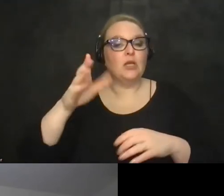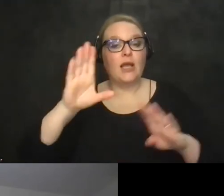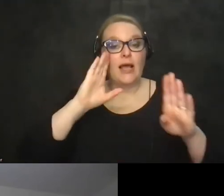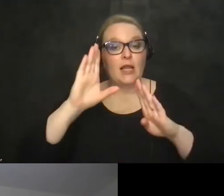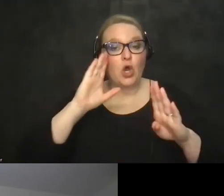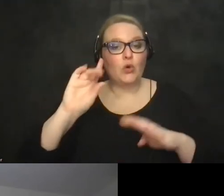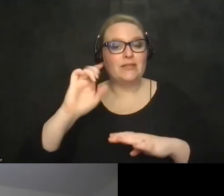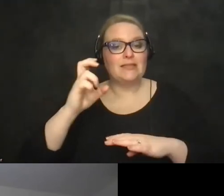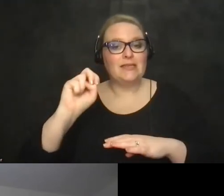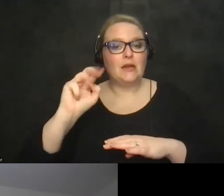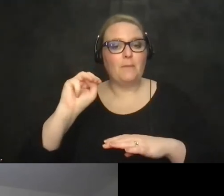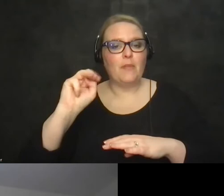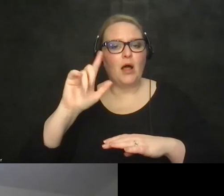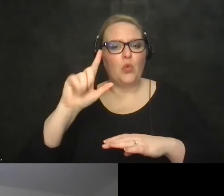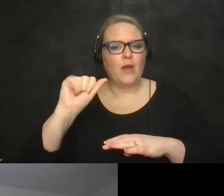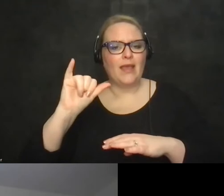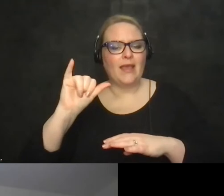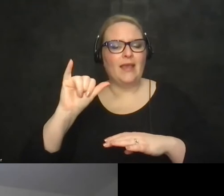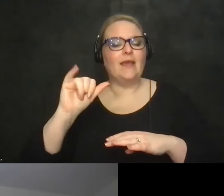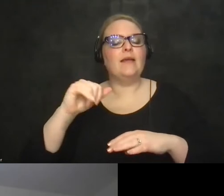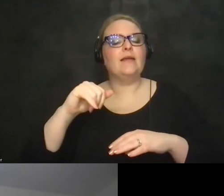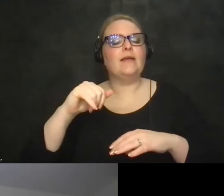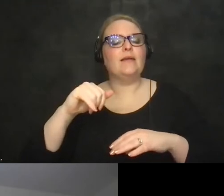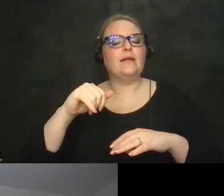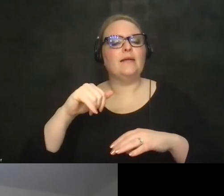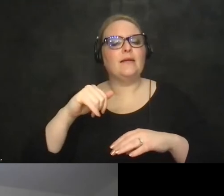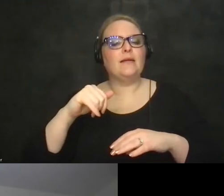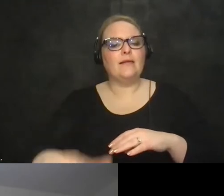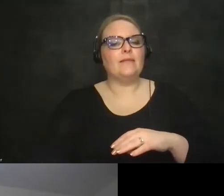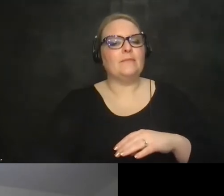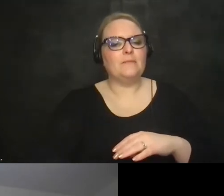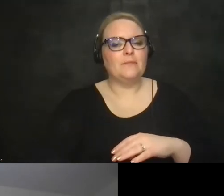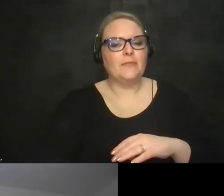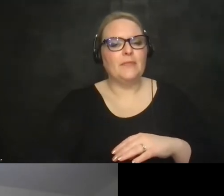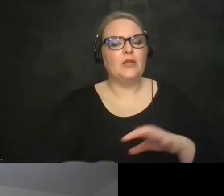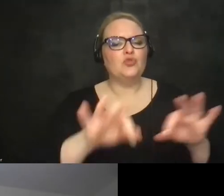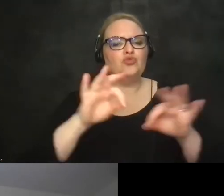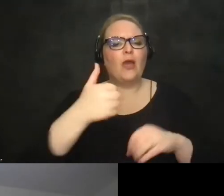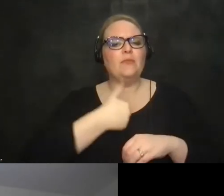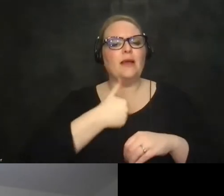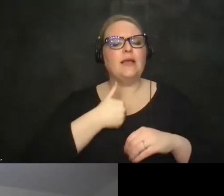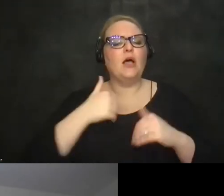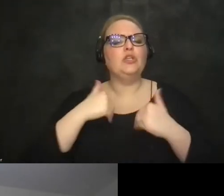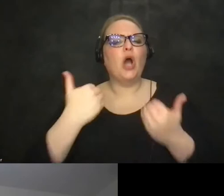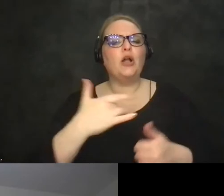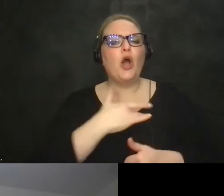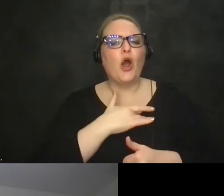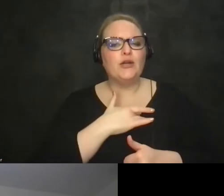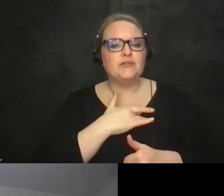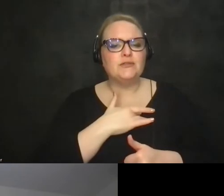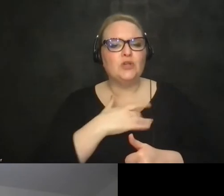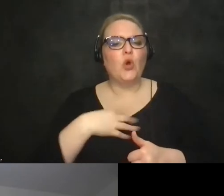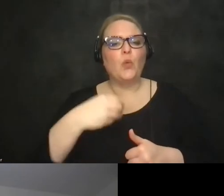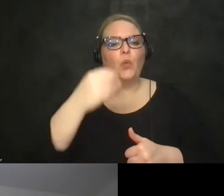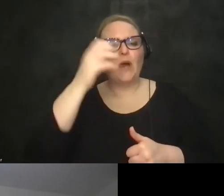I'm Dean Melway. I would describe myself as a young at heart white